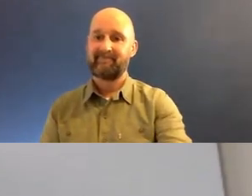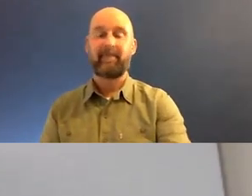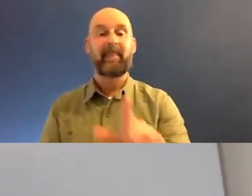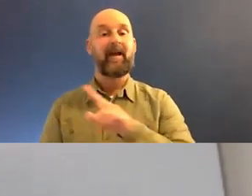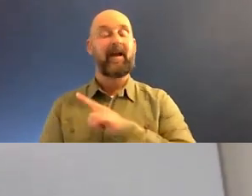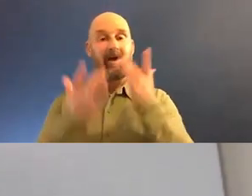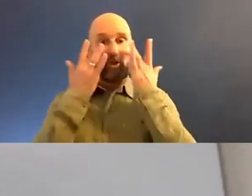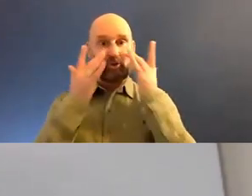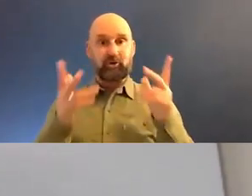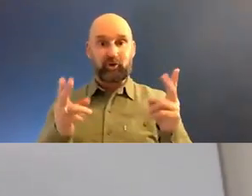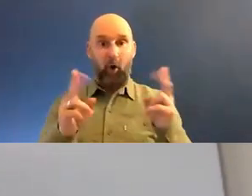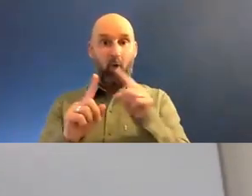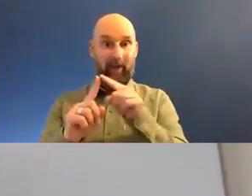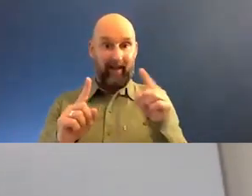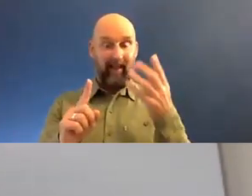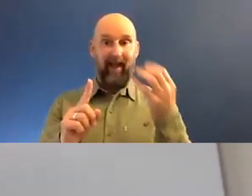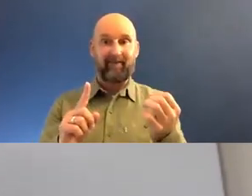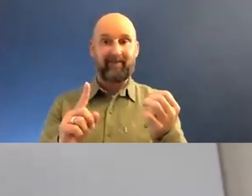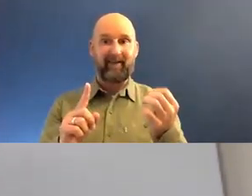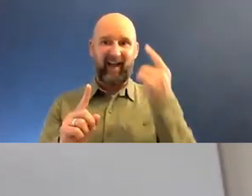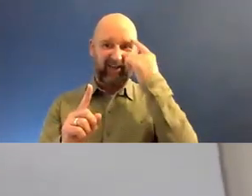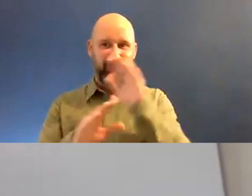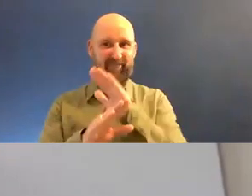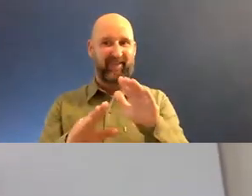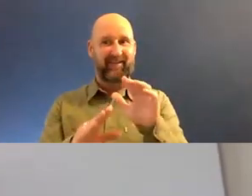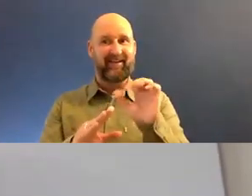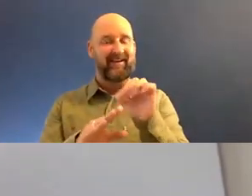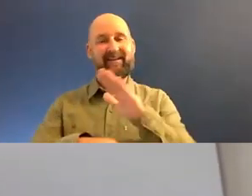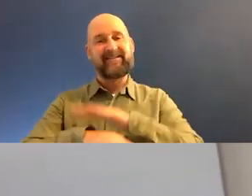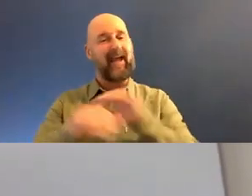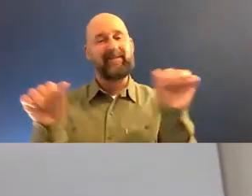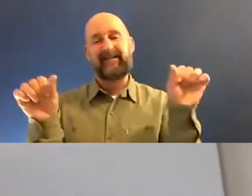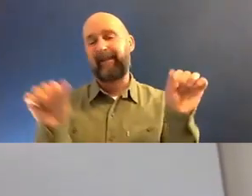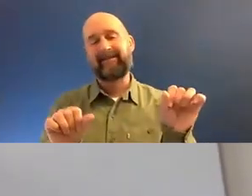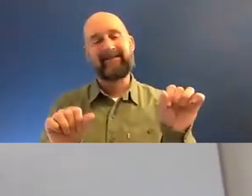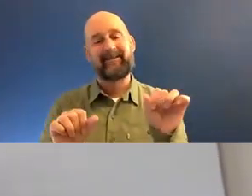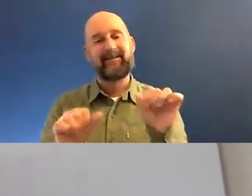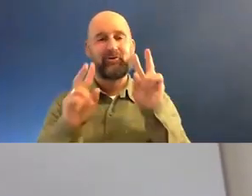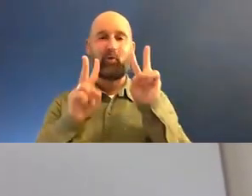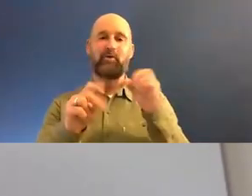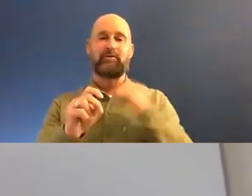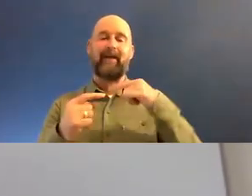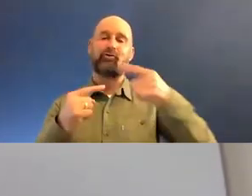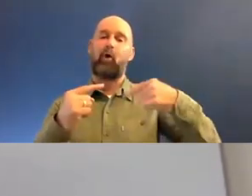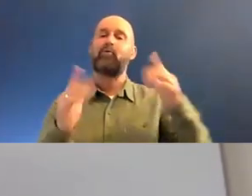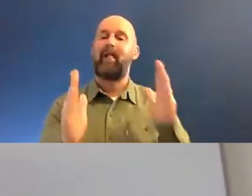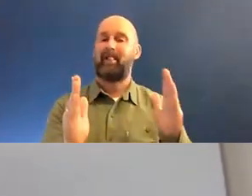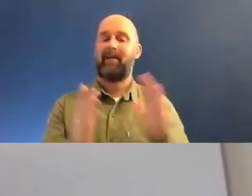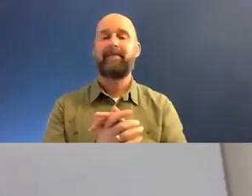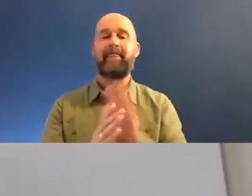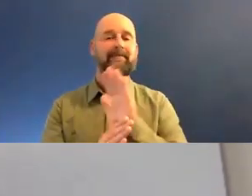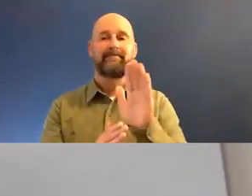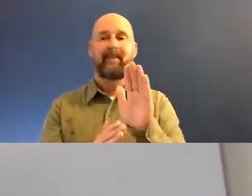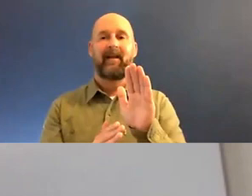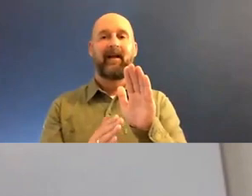showreel, but I don't know if it's the best use of everyone's limited time for us to watch my showreel. So instead, what I'm going to do, I'm going to